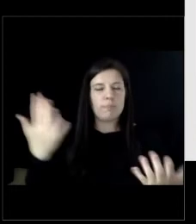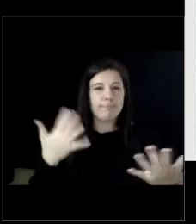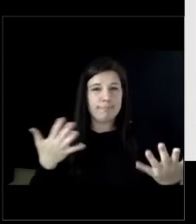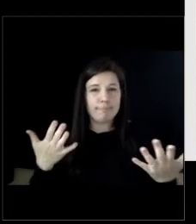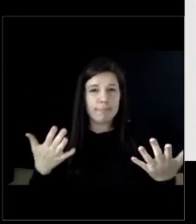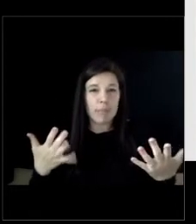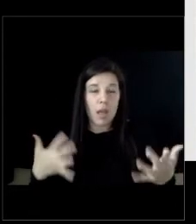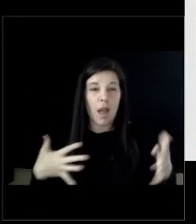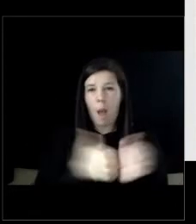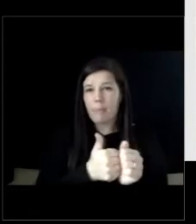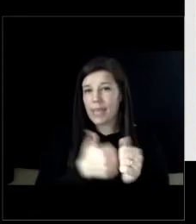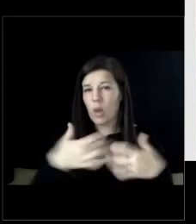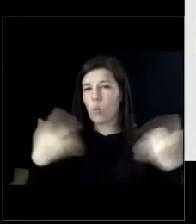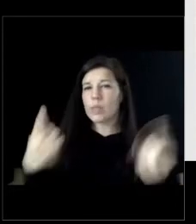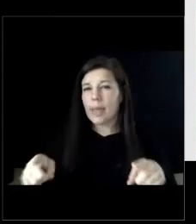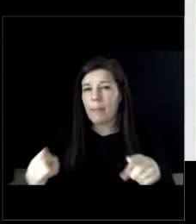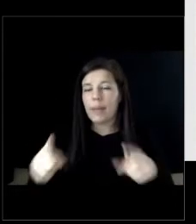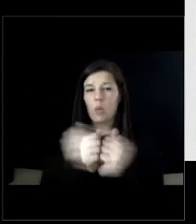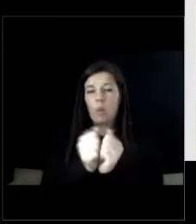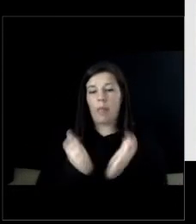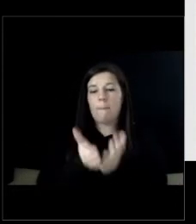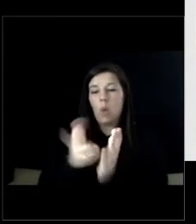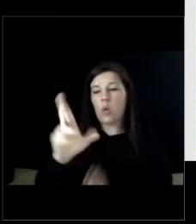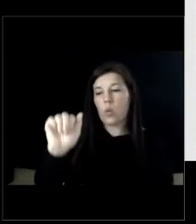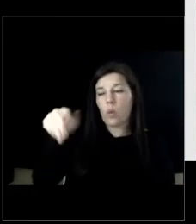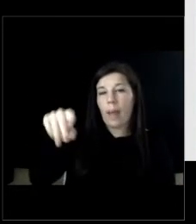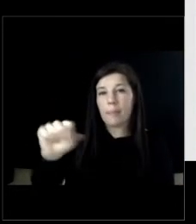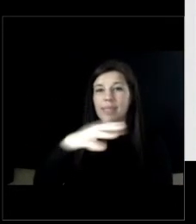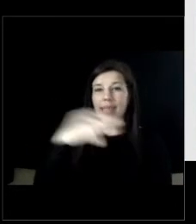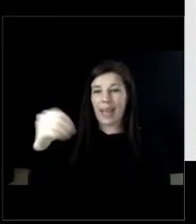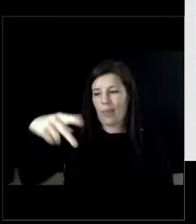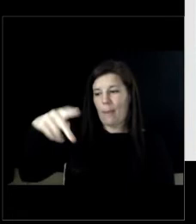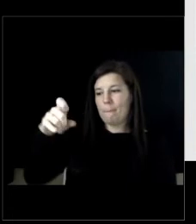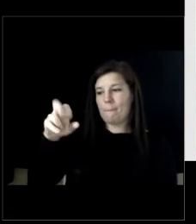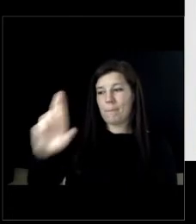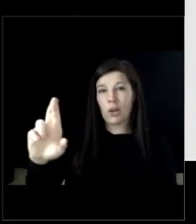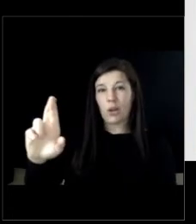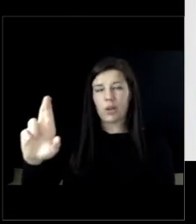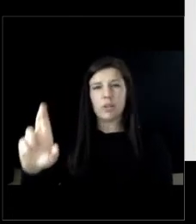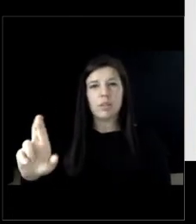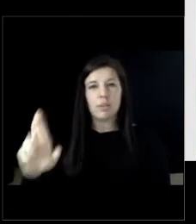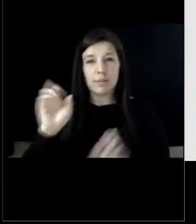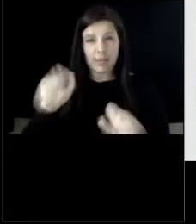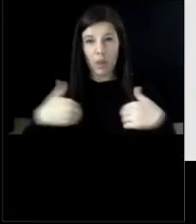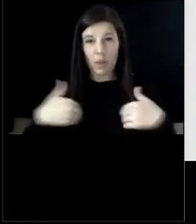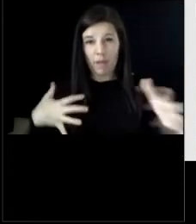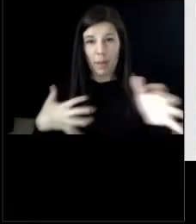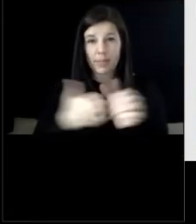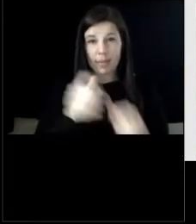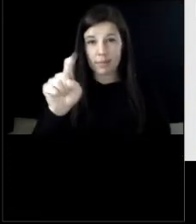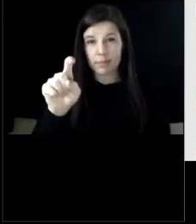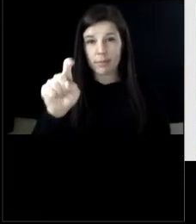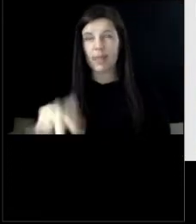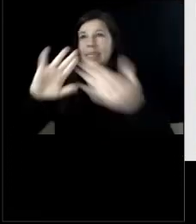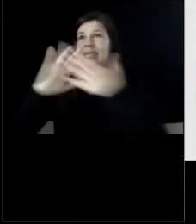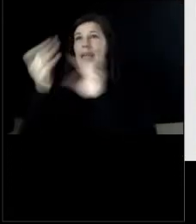of the boat ramps and also the piers and the docks um if we could get an update on that city manager is that